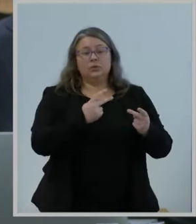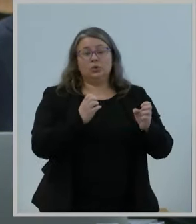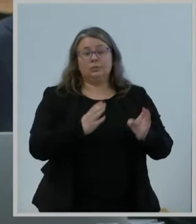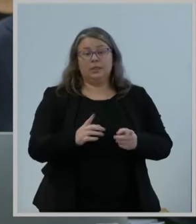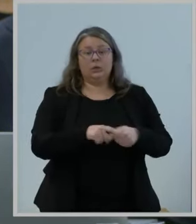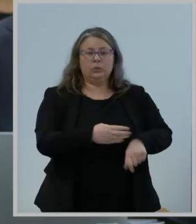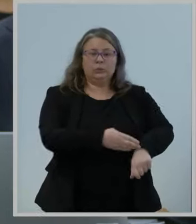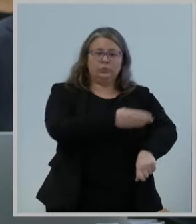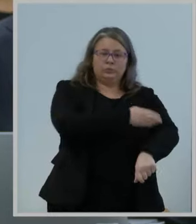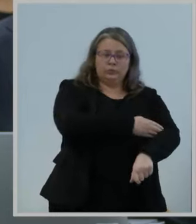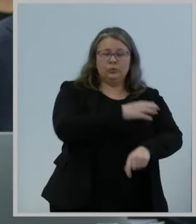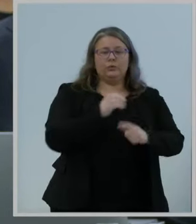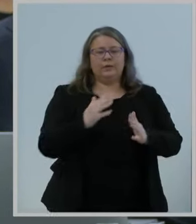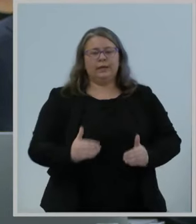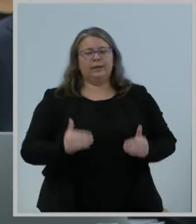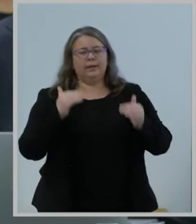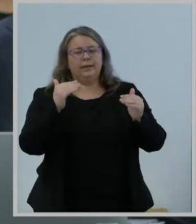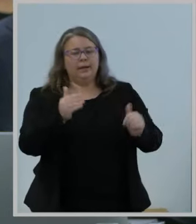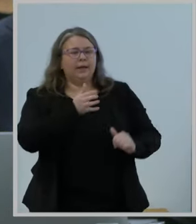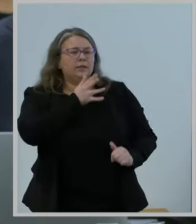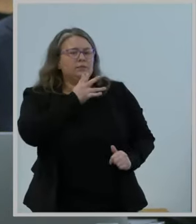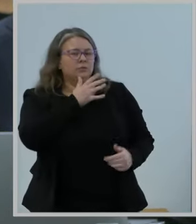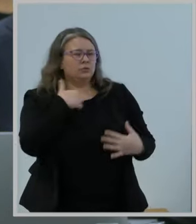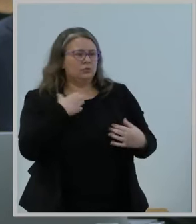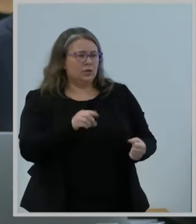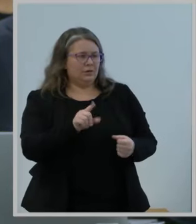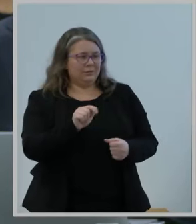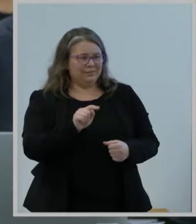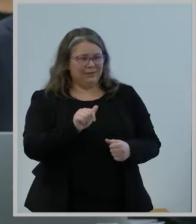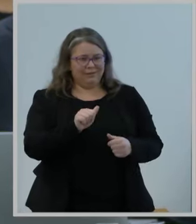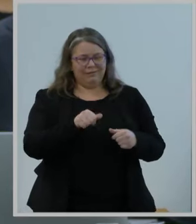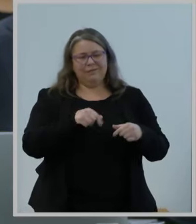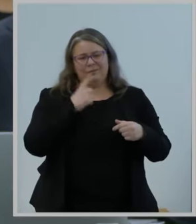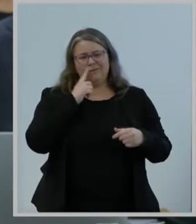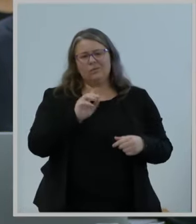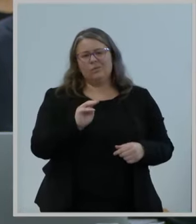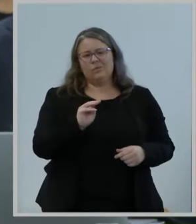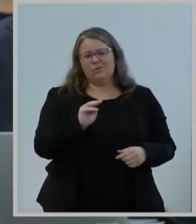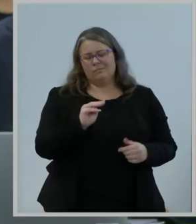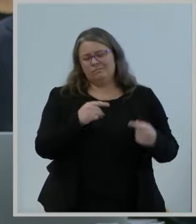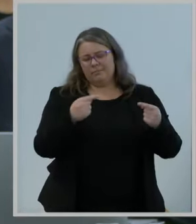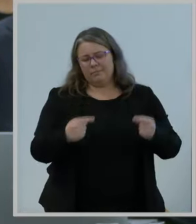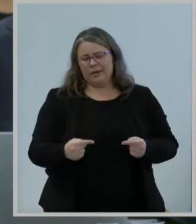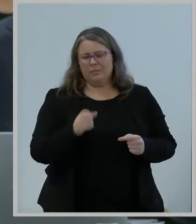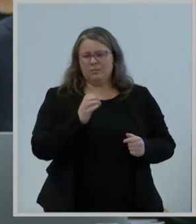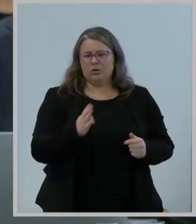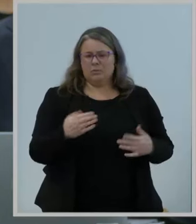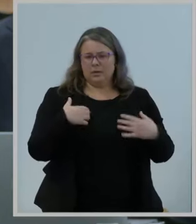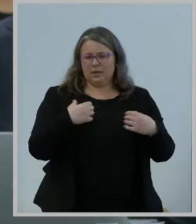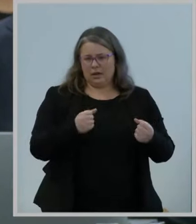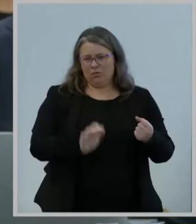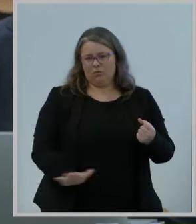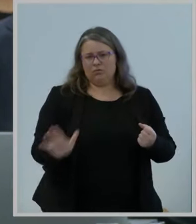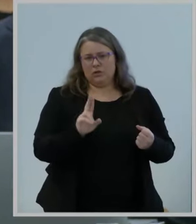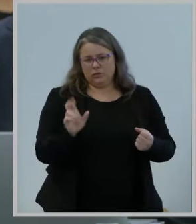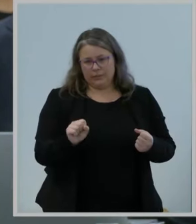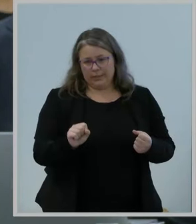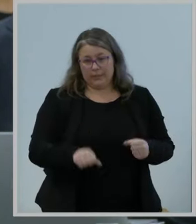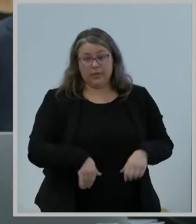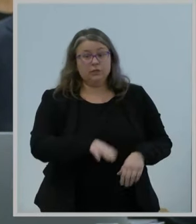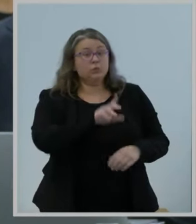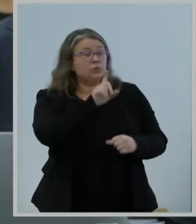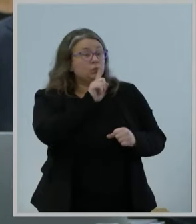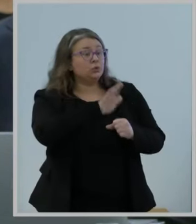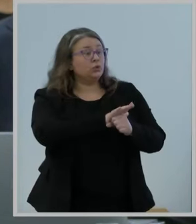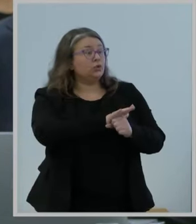health data in the Mapping Broadband Health in America platform in order to ensure that future updates to the platform reflect